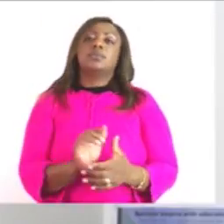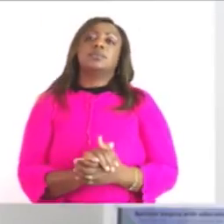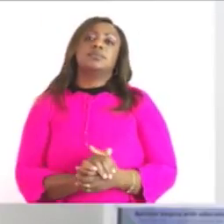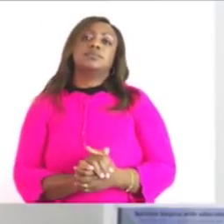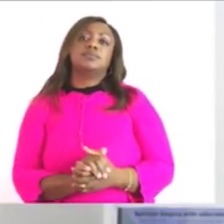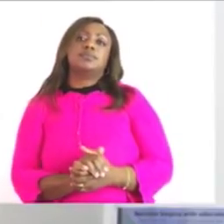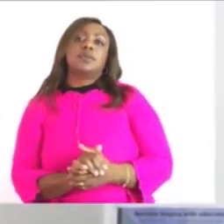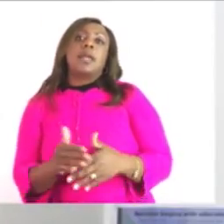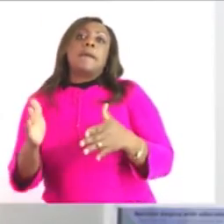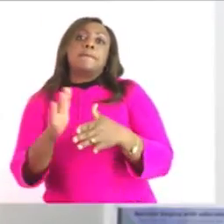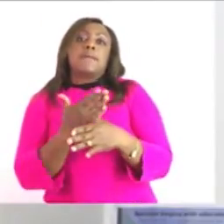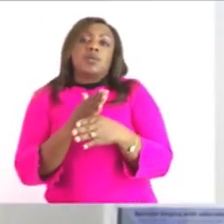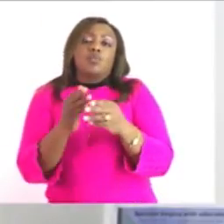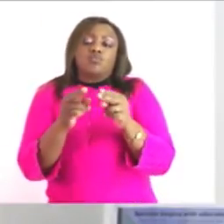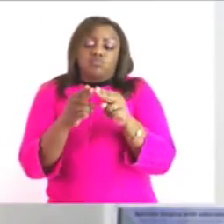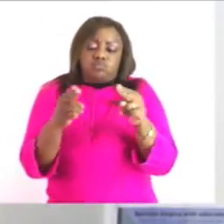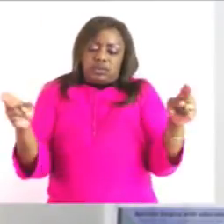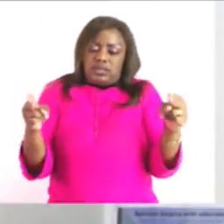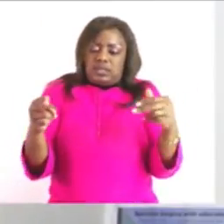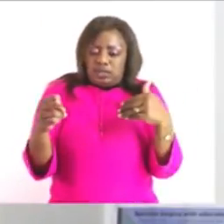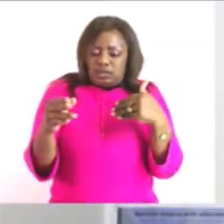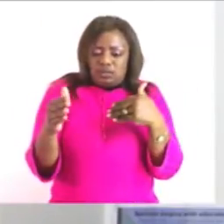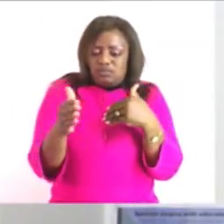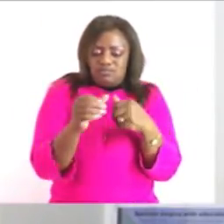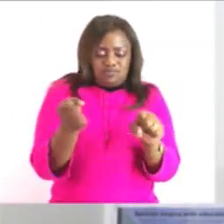very big gap of 2.4 centimeter